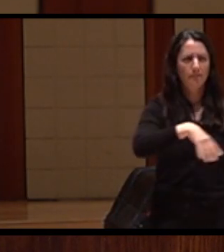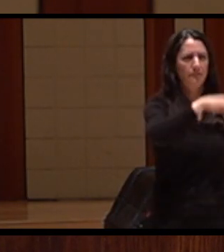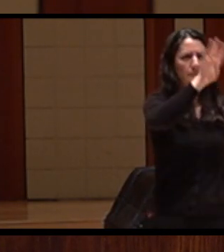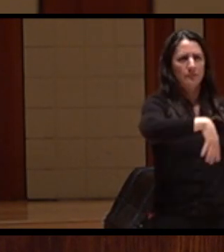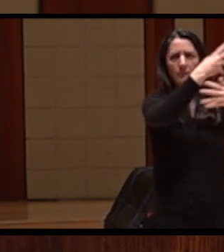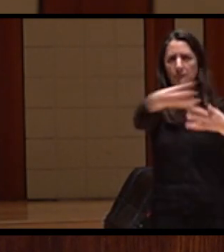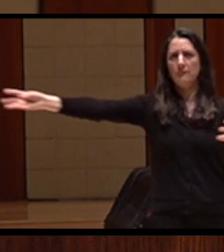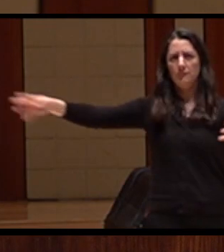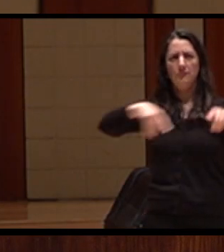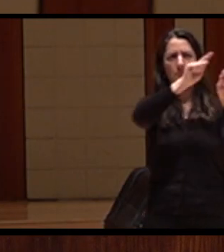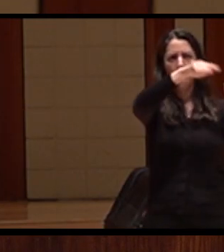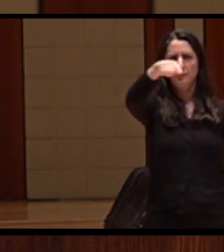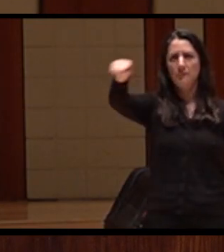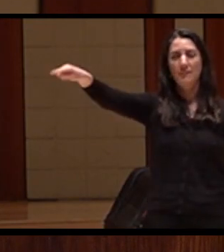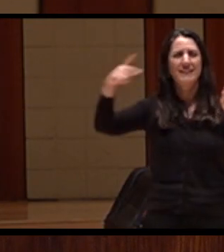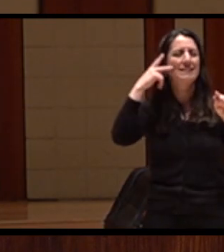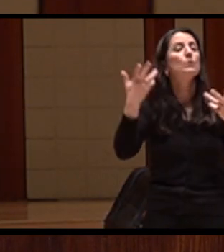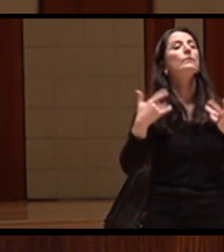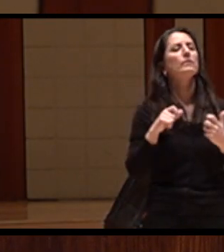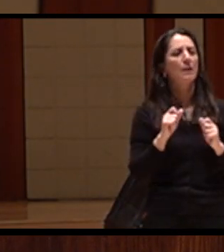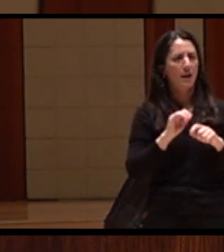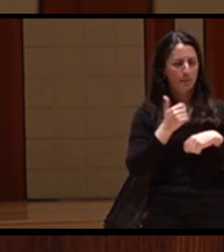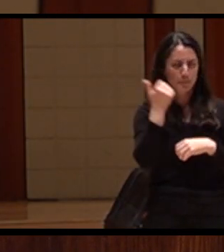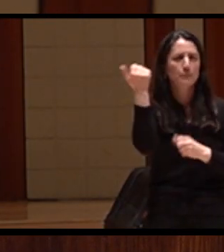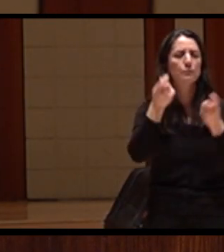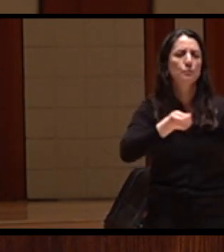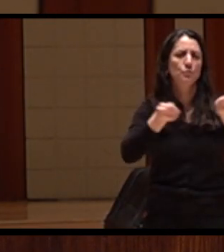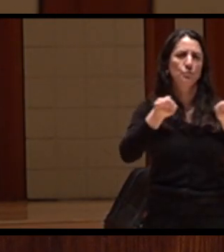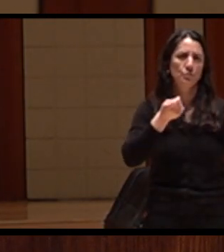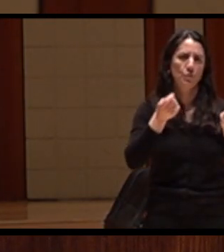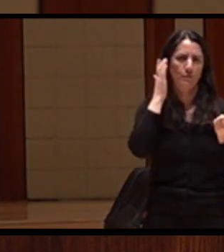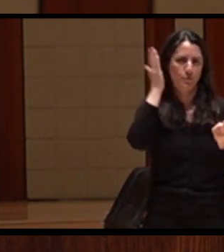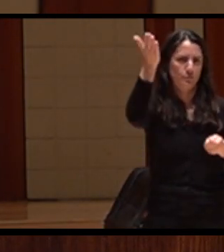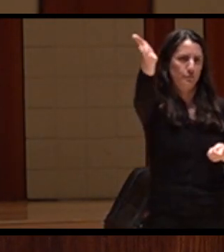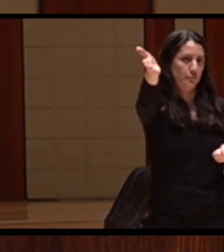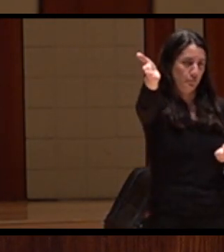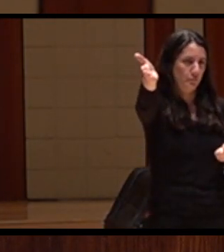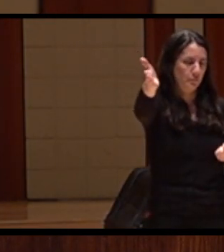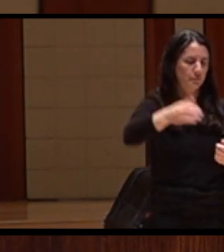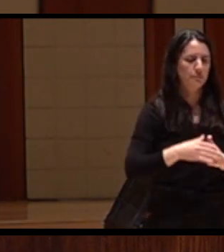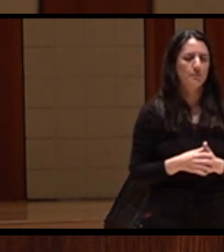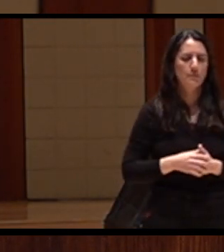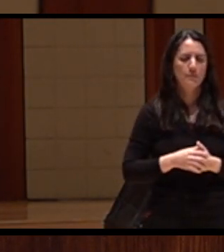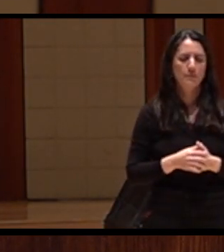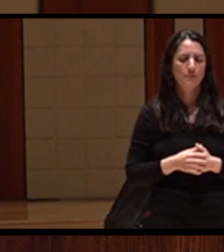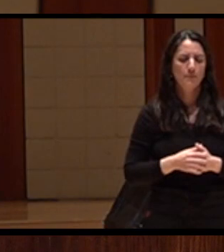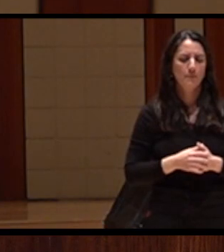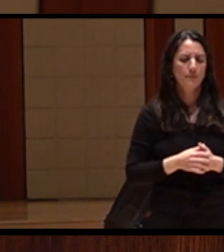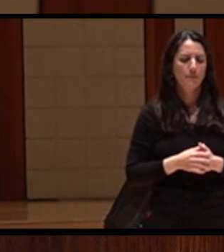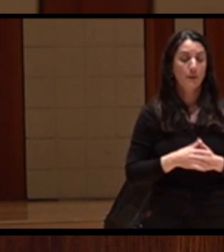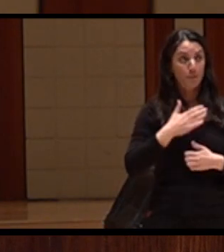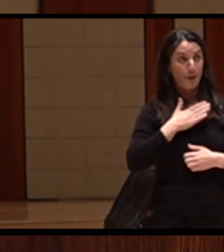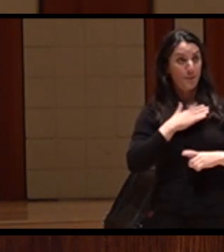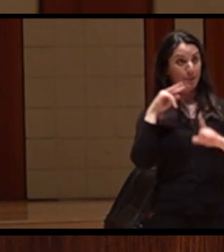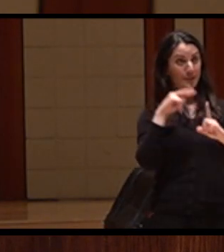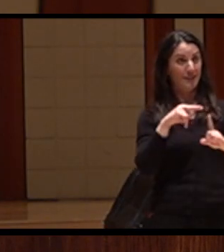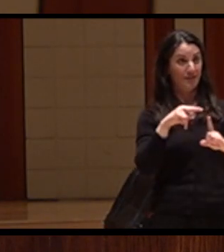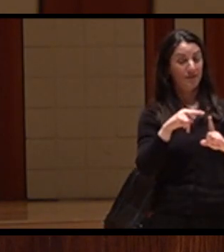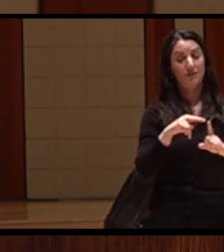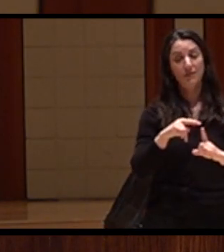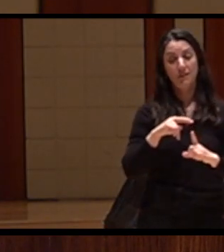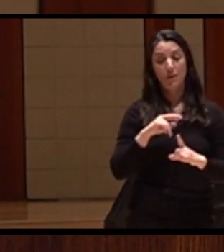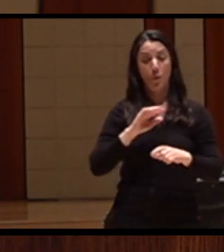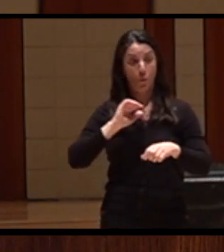So from my perspective and the work that I've been doing in the Klamath Basin, I think these three things have great, great